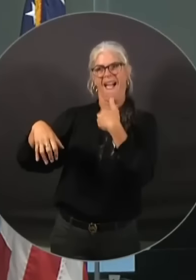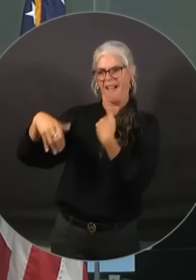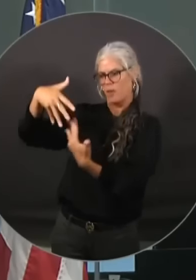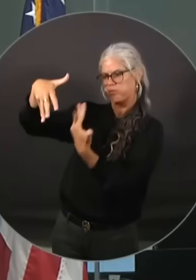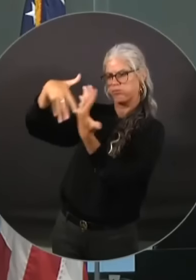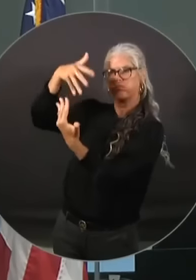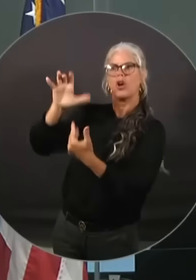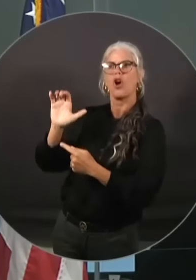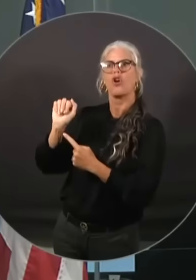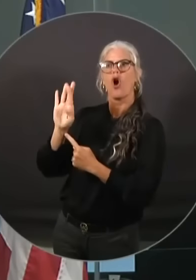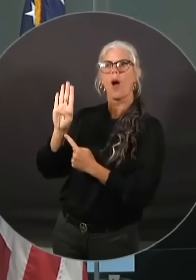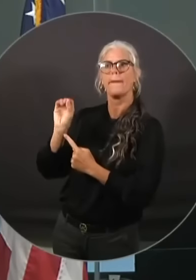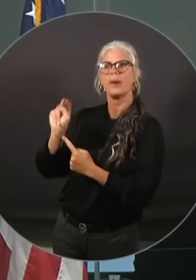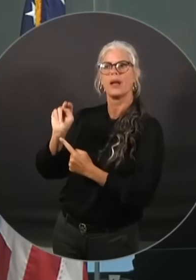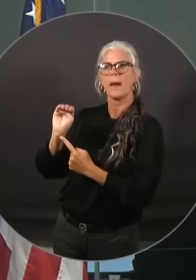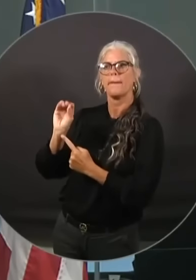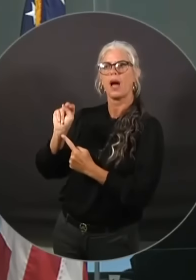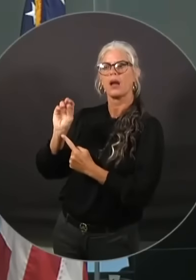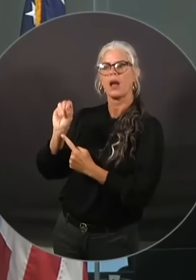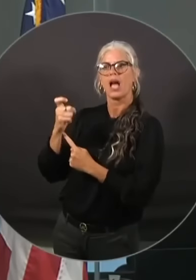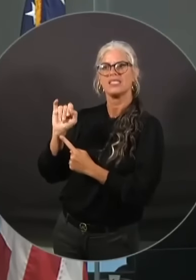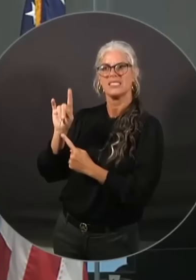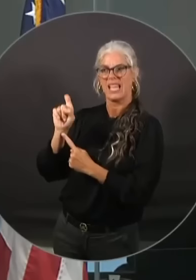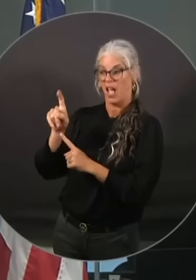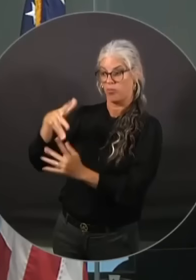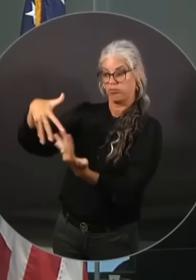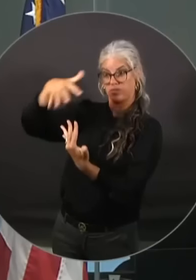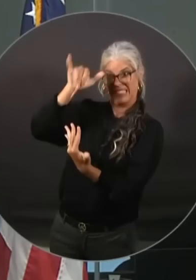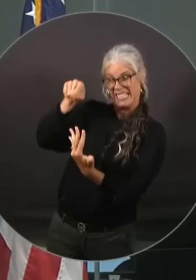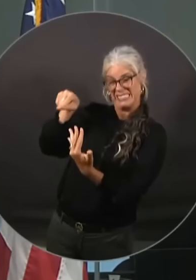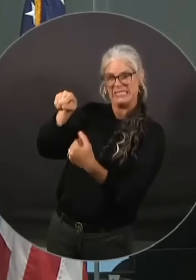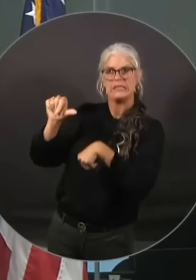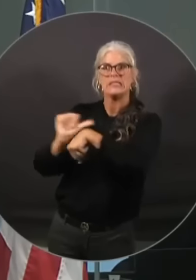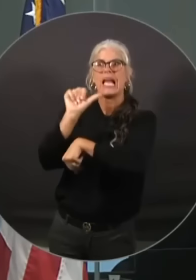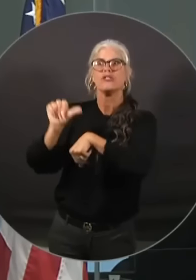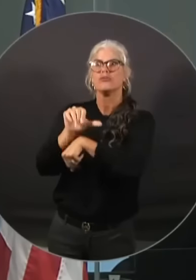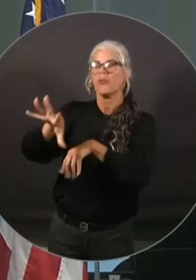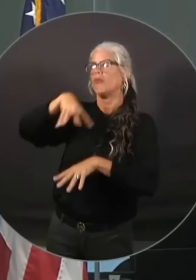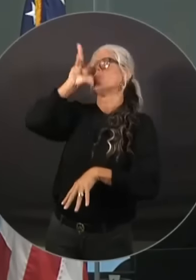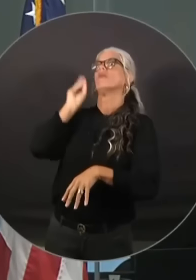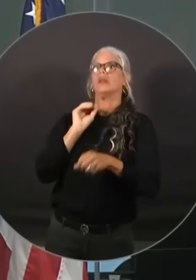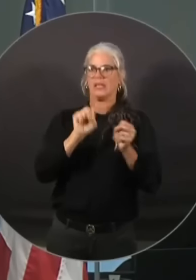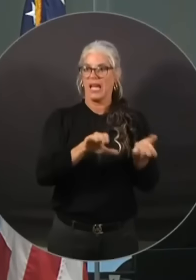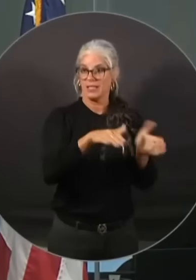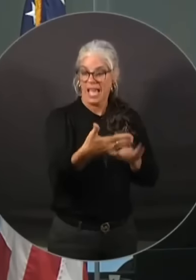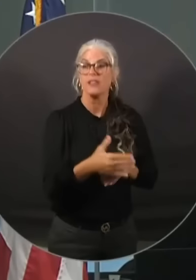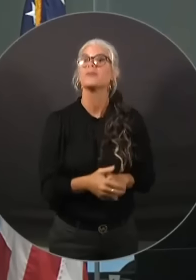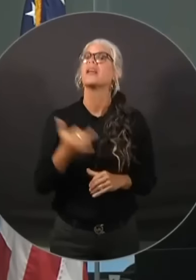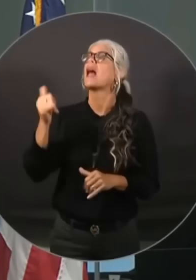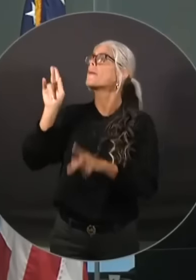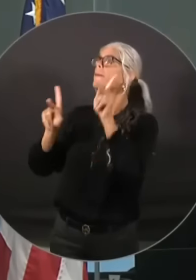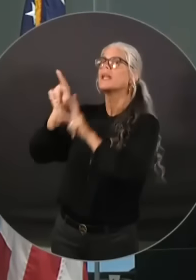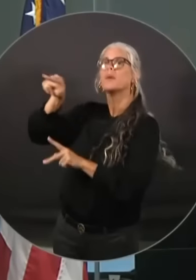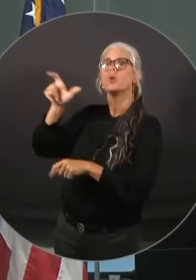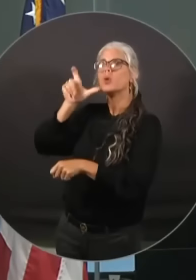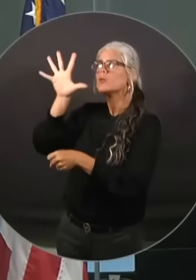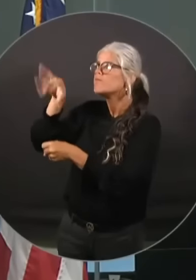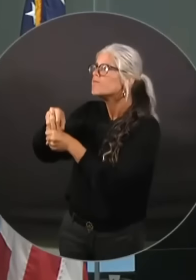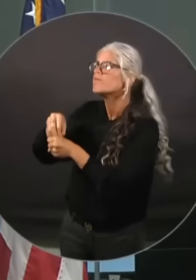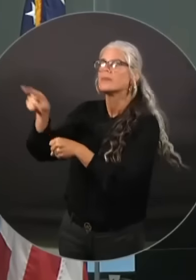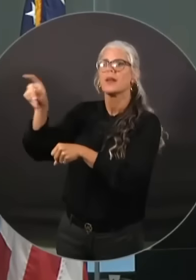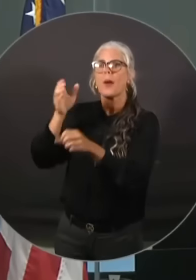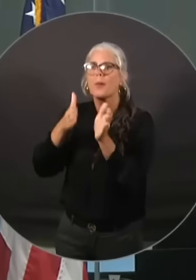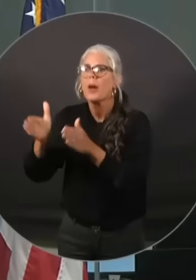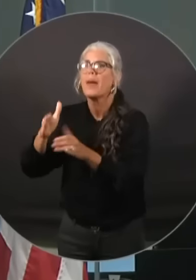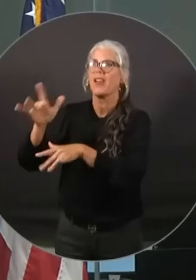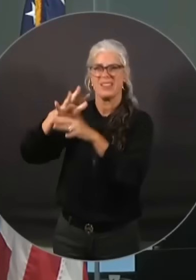inside people's homes. I want to thank everybody who's been involved in the preparation efforts. We've got a lot of work ahead